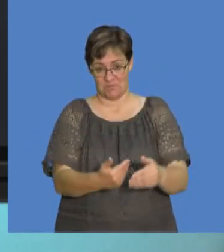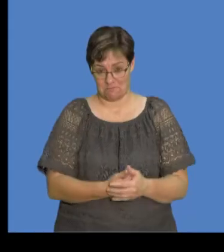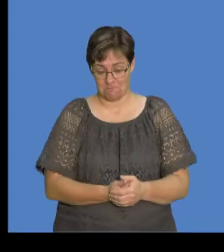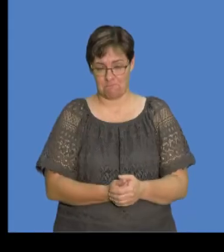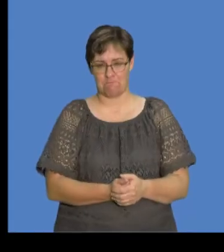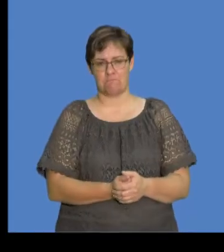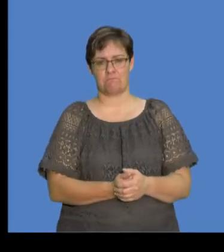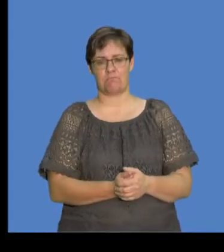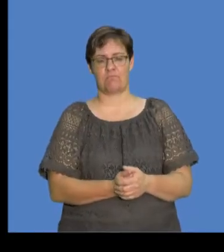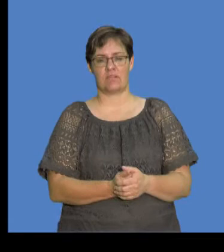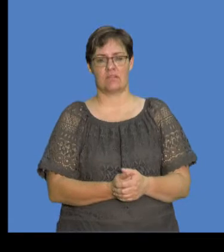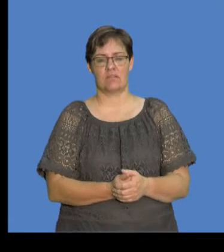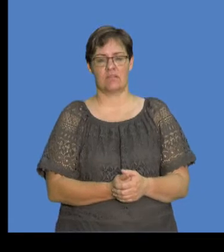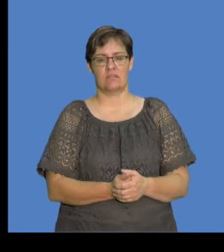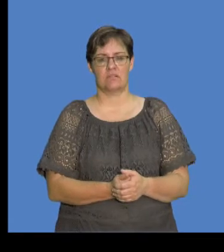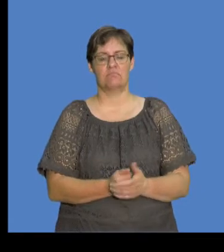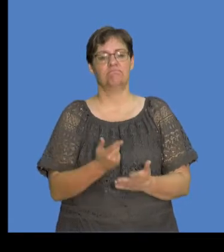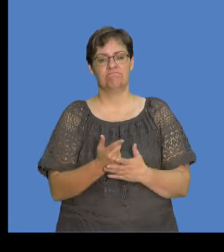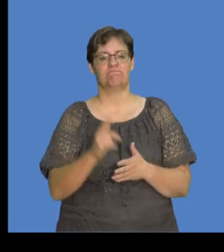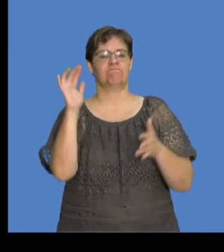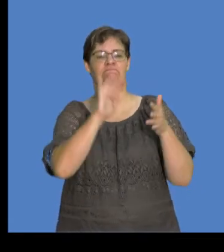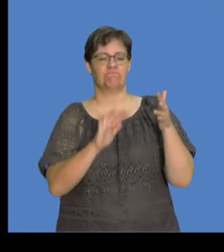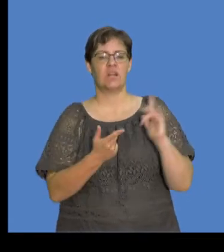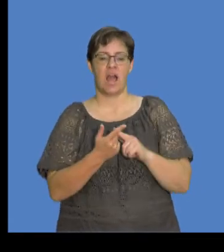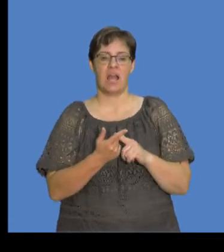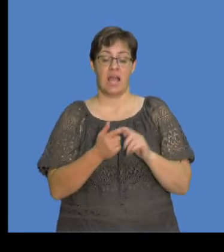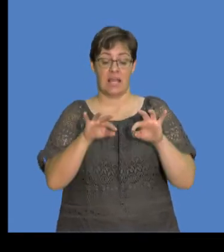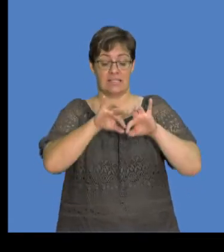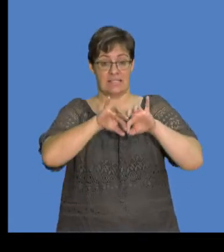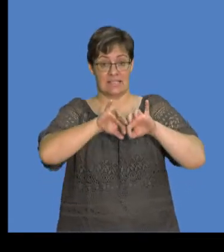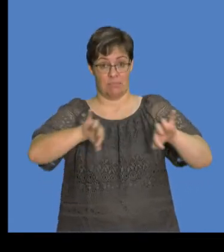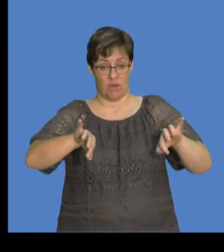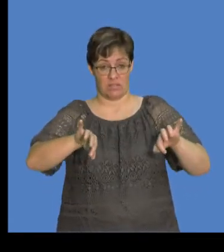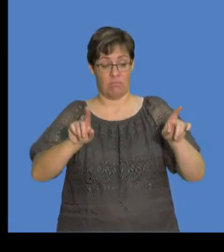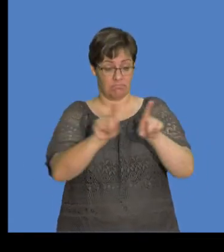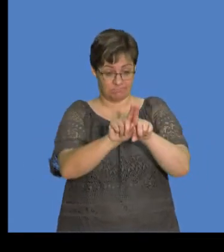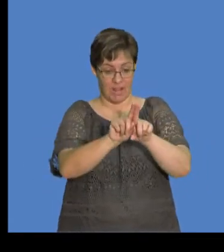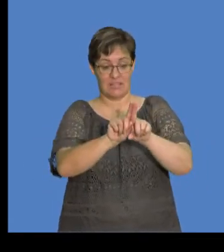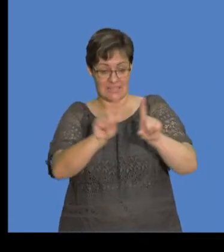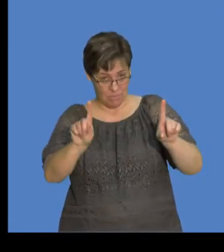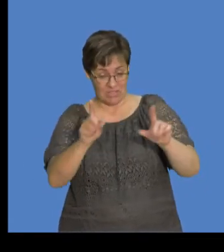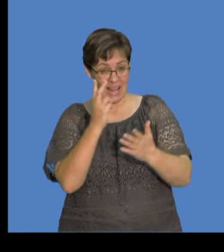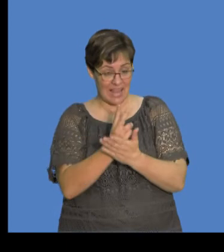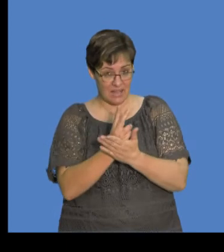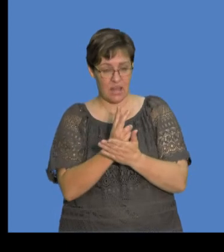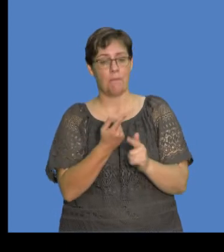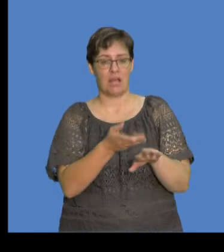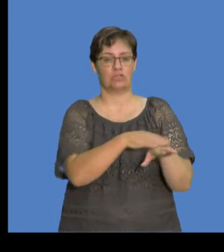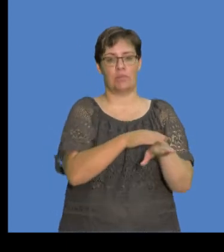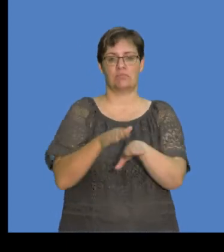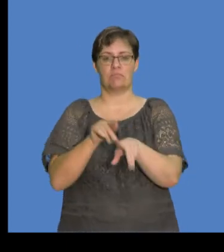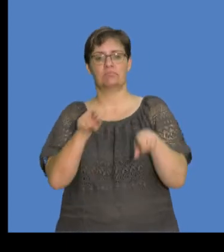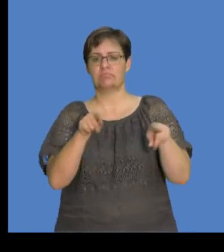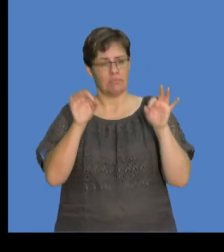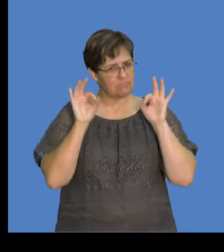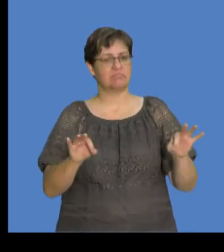we're still talking about this scenario that after separation, they retain the same amount of charge. And you